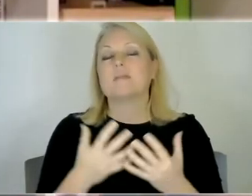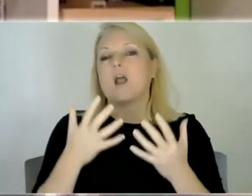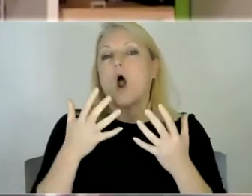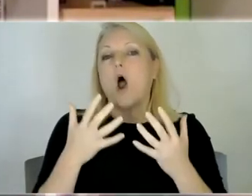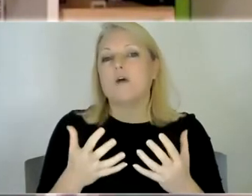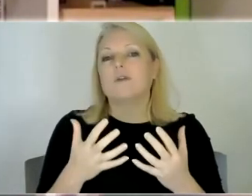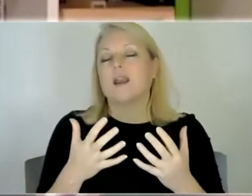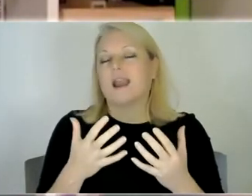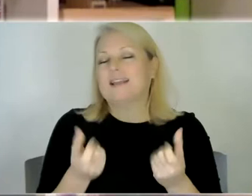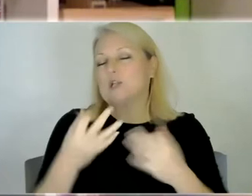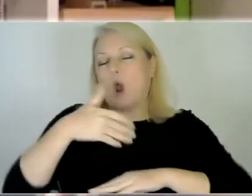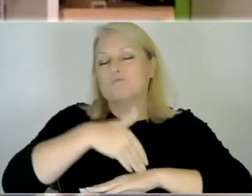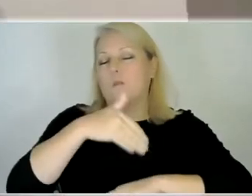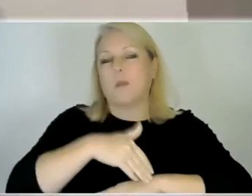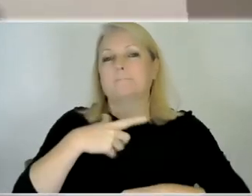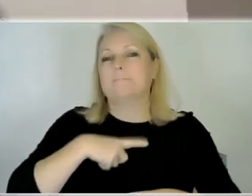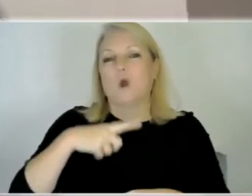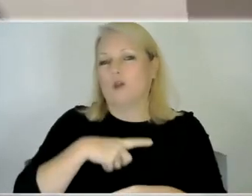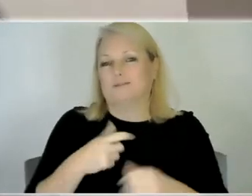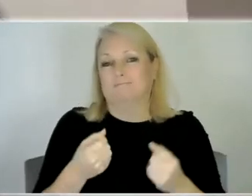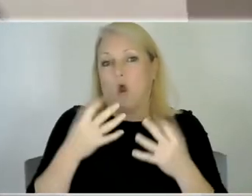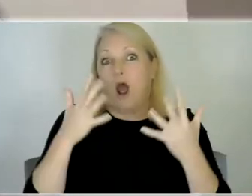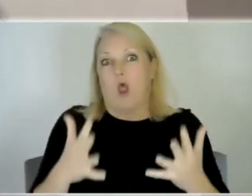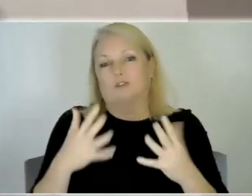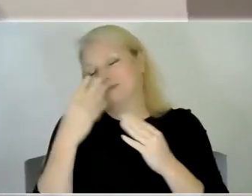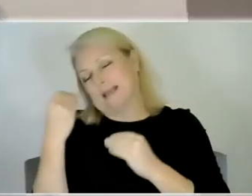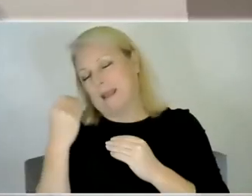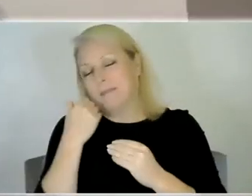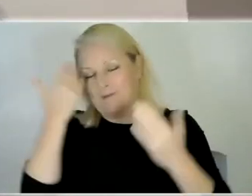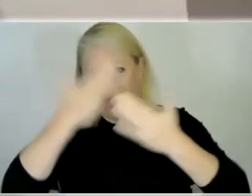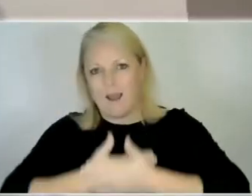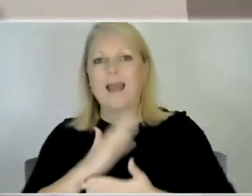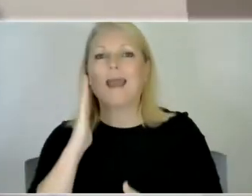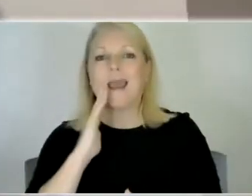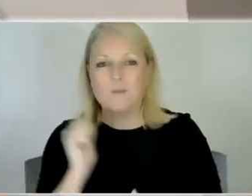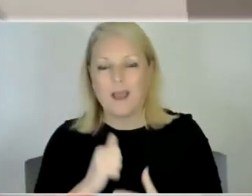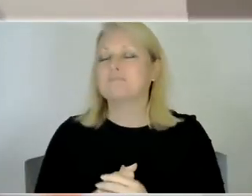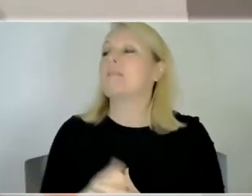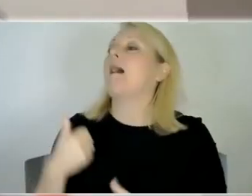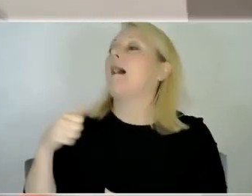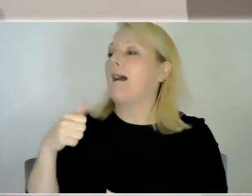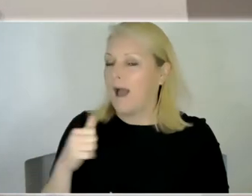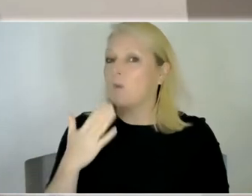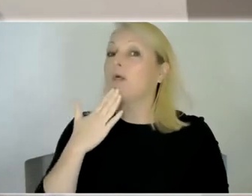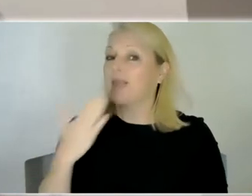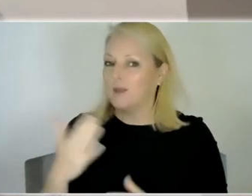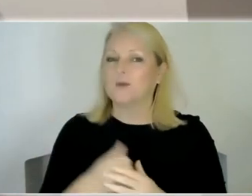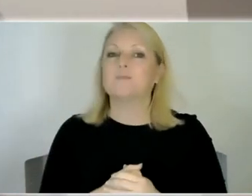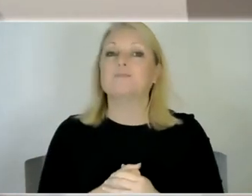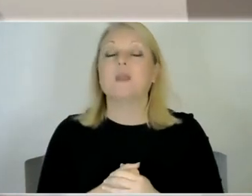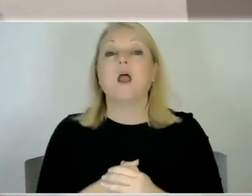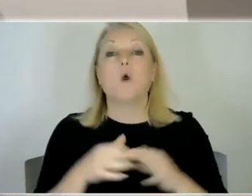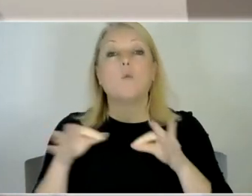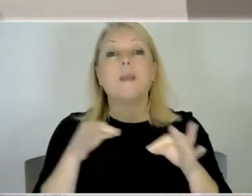it's not a problem. Well thank you, thank you for staying up late for us. Now we were meant to be doing this in person